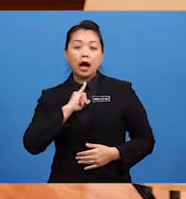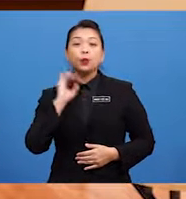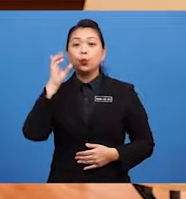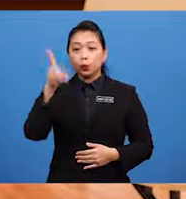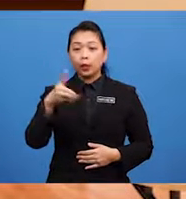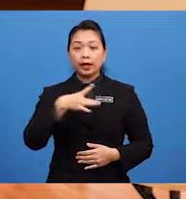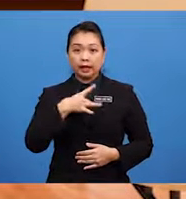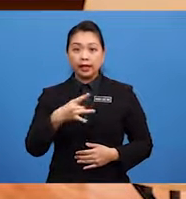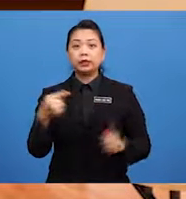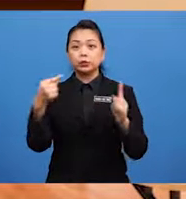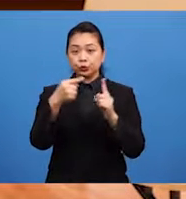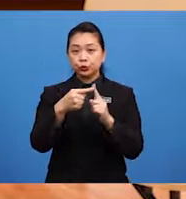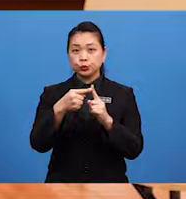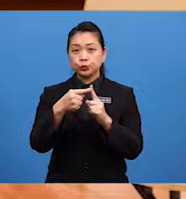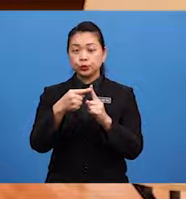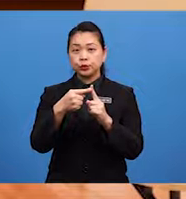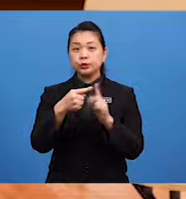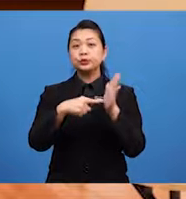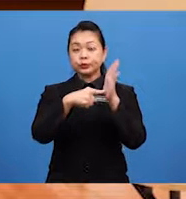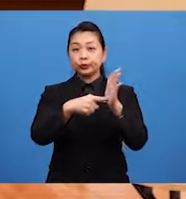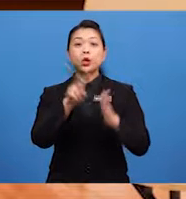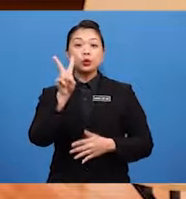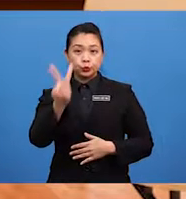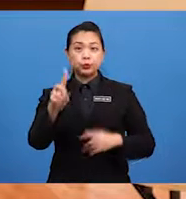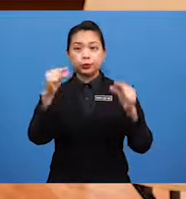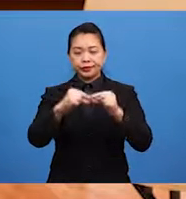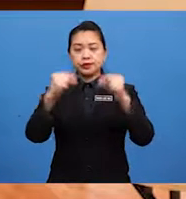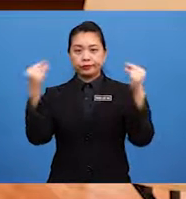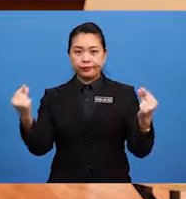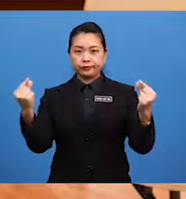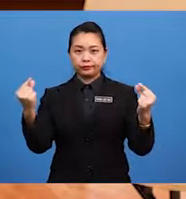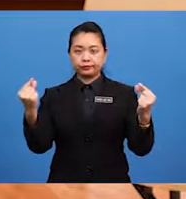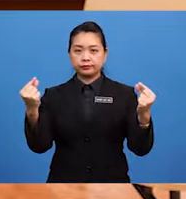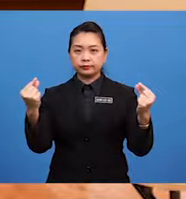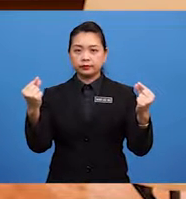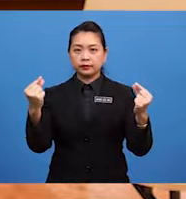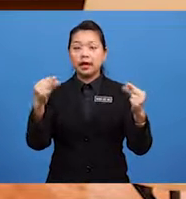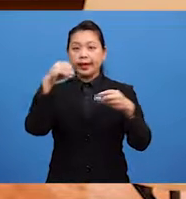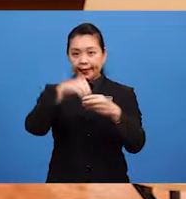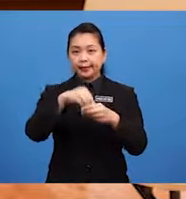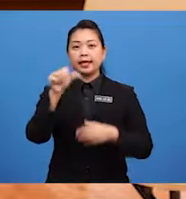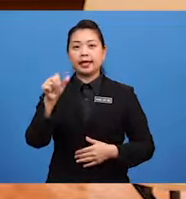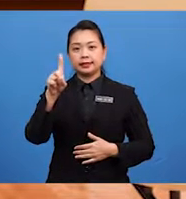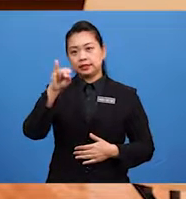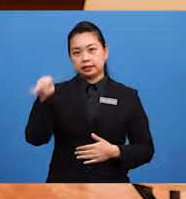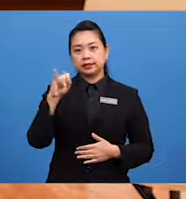like to introduce two general categories in adjective